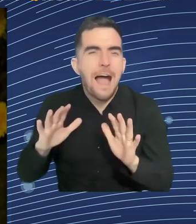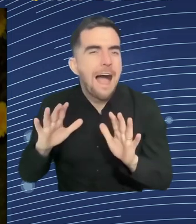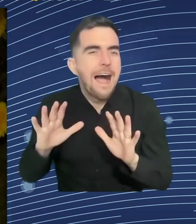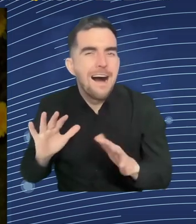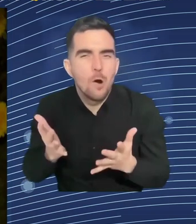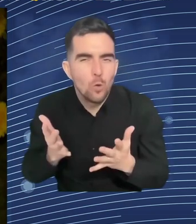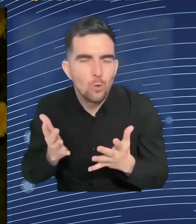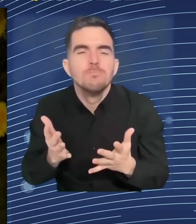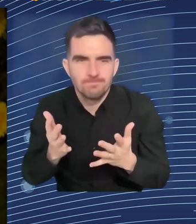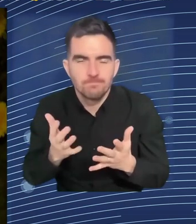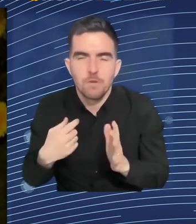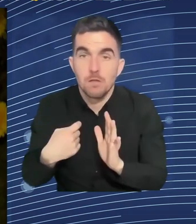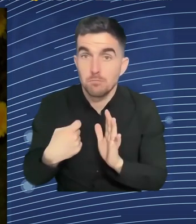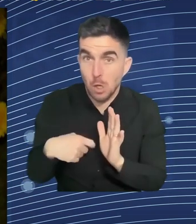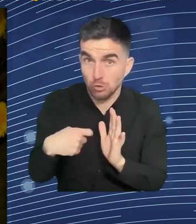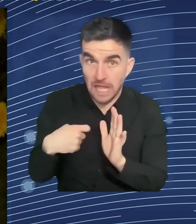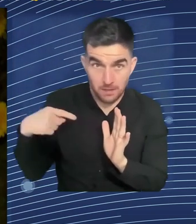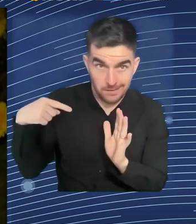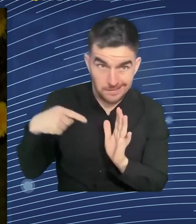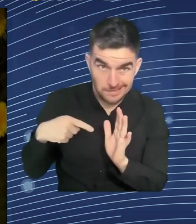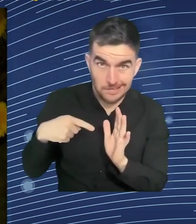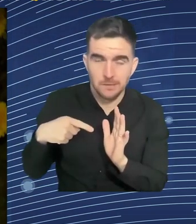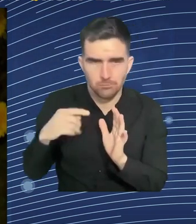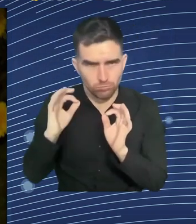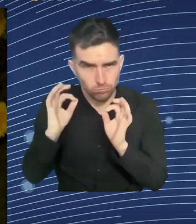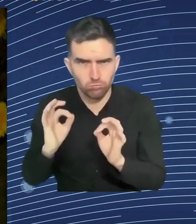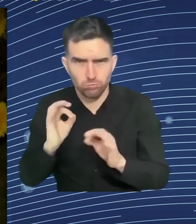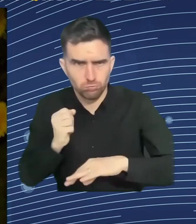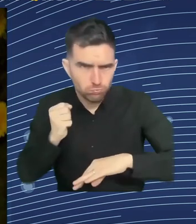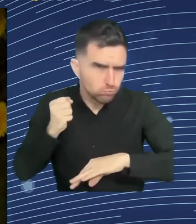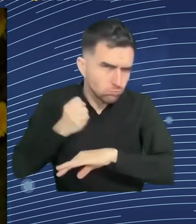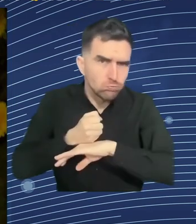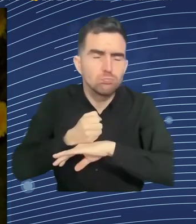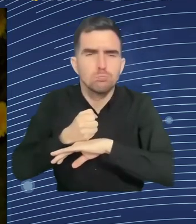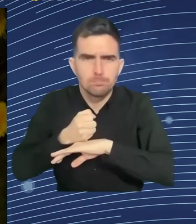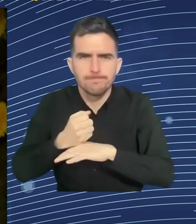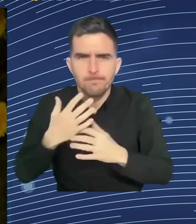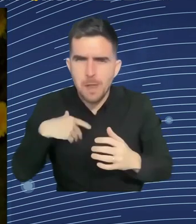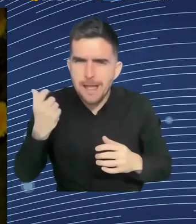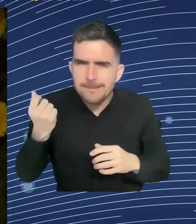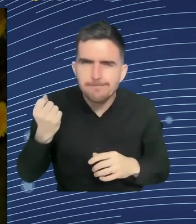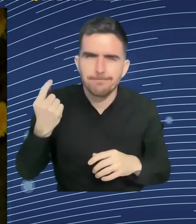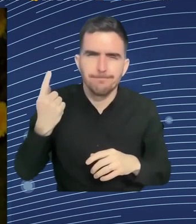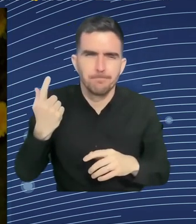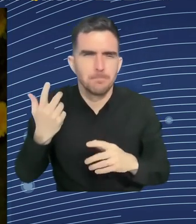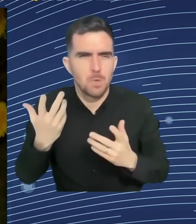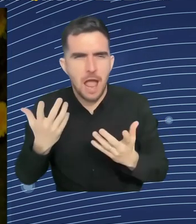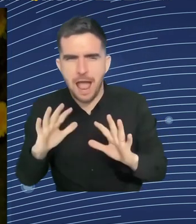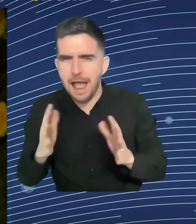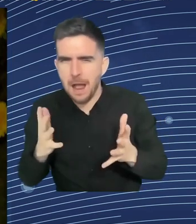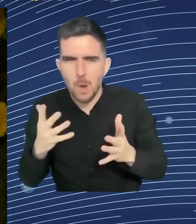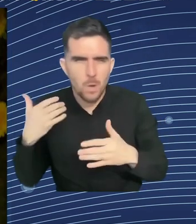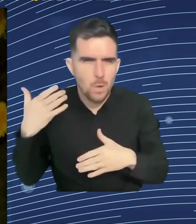people from computer science will work with lawyers and also with healthcare employees and so on.